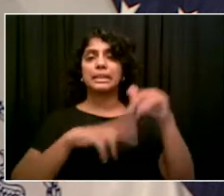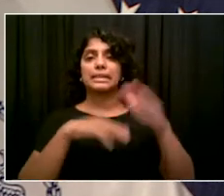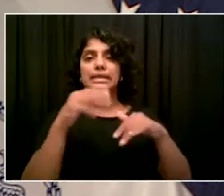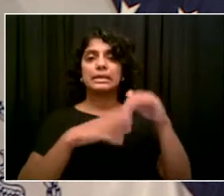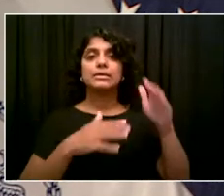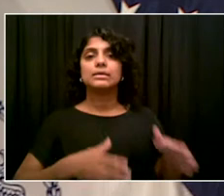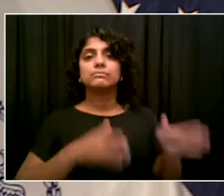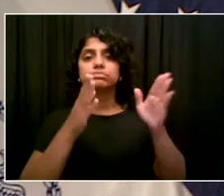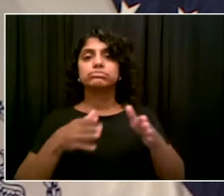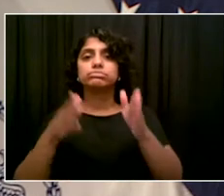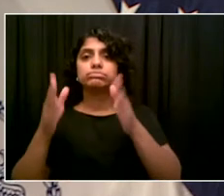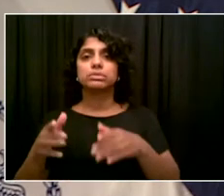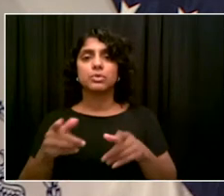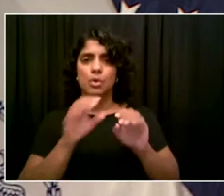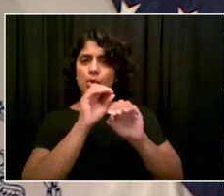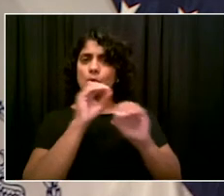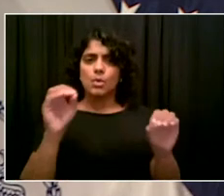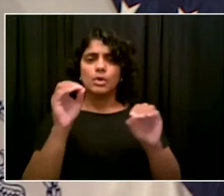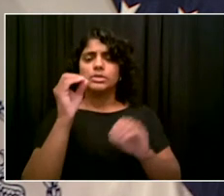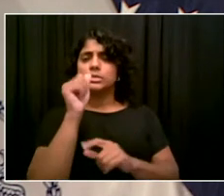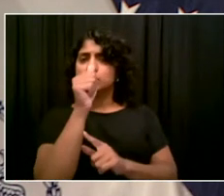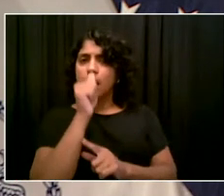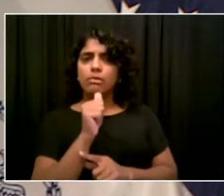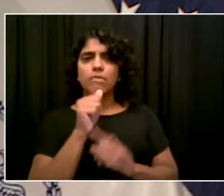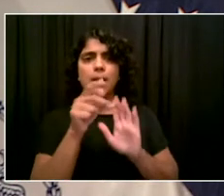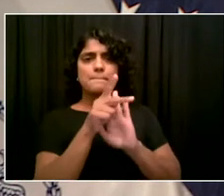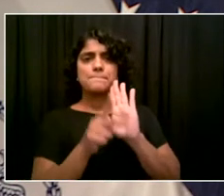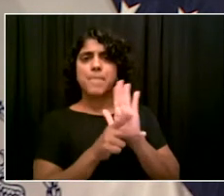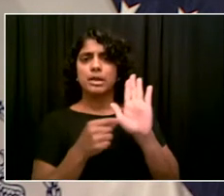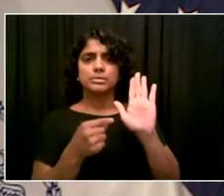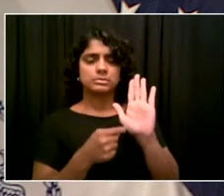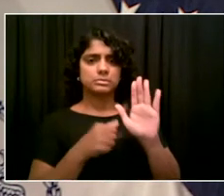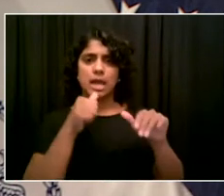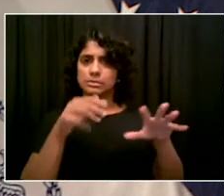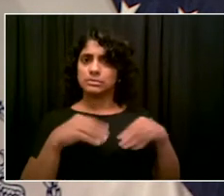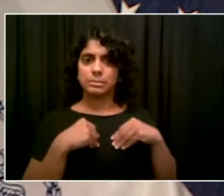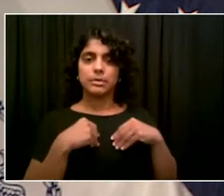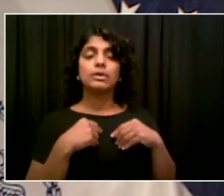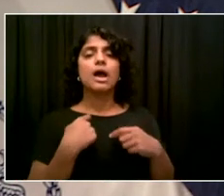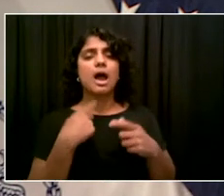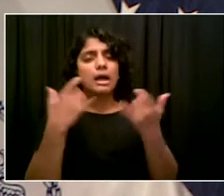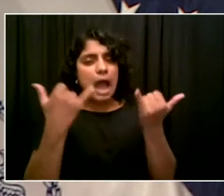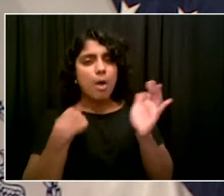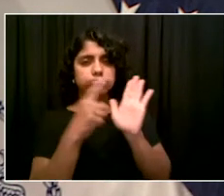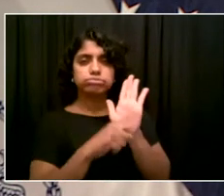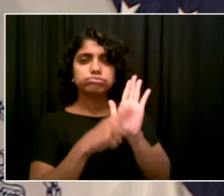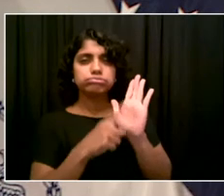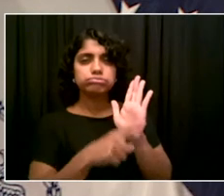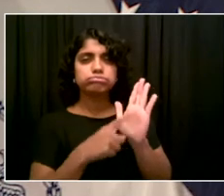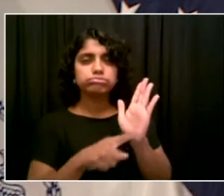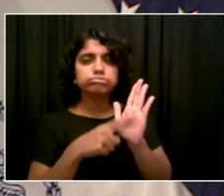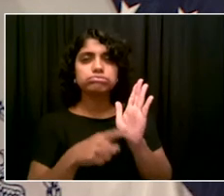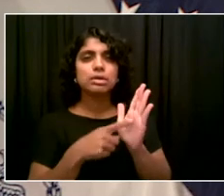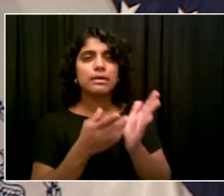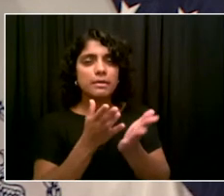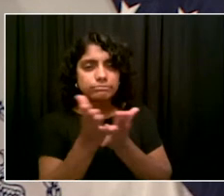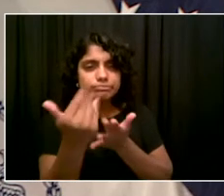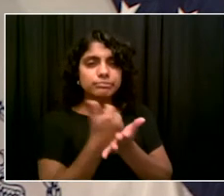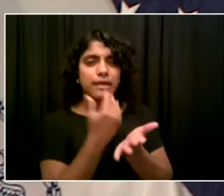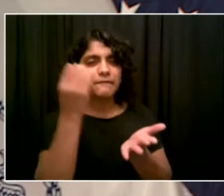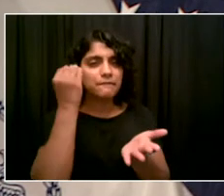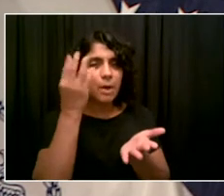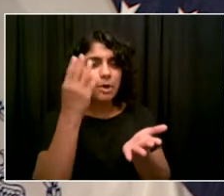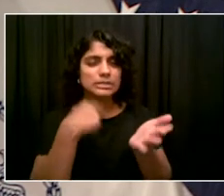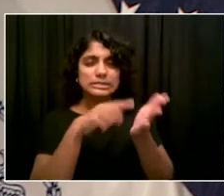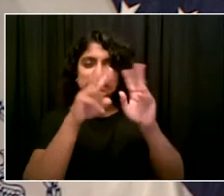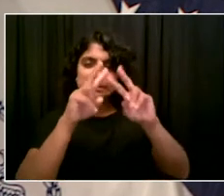sounded familiar, so I did some research, and I went through all the DOB press releases since 2015. In 2016, the